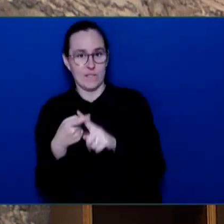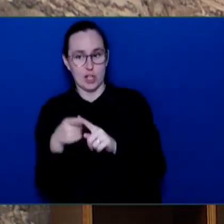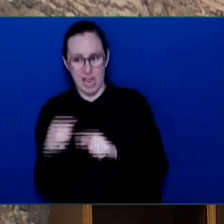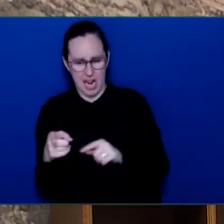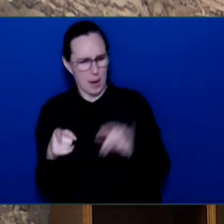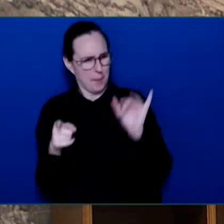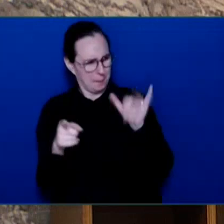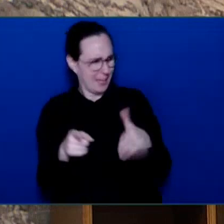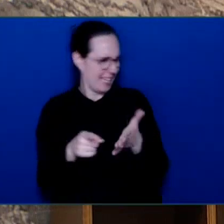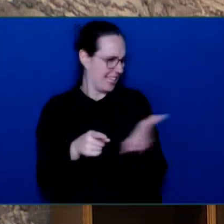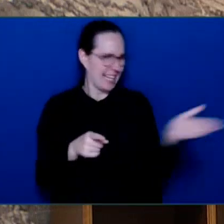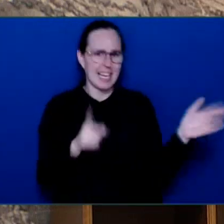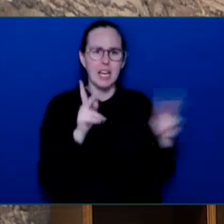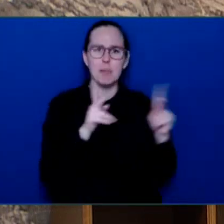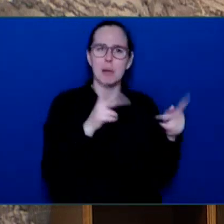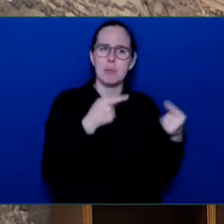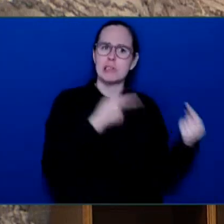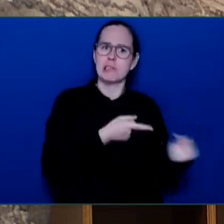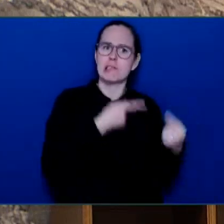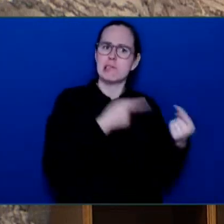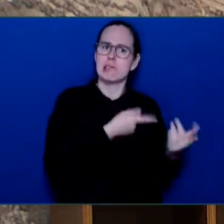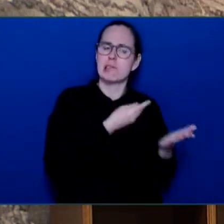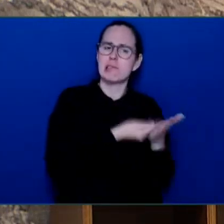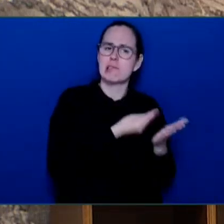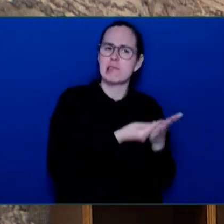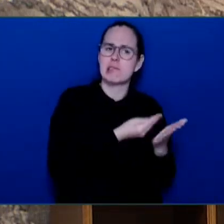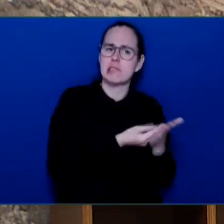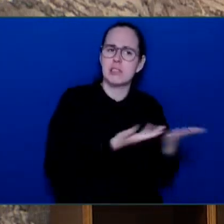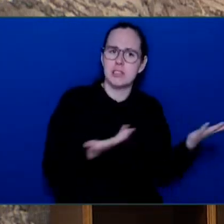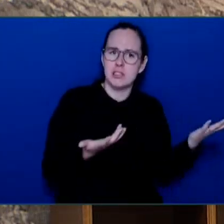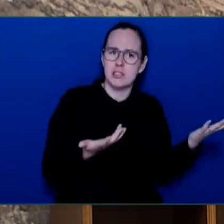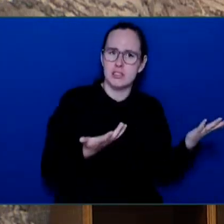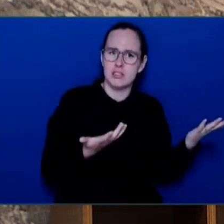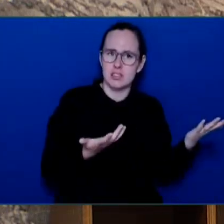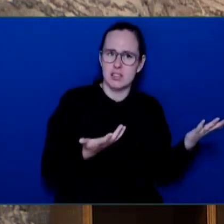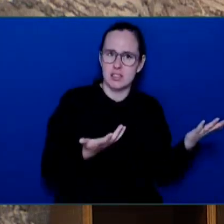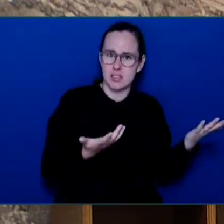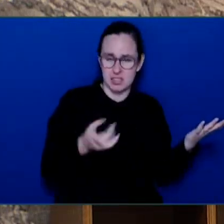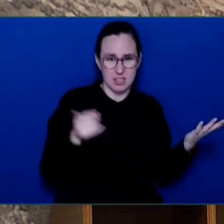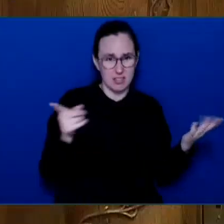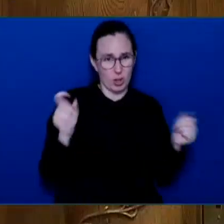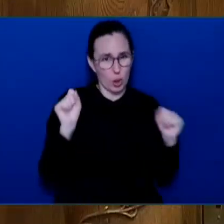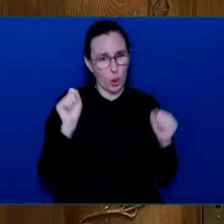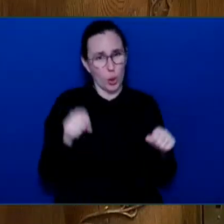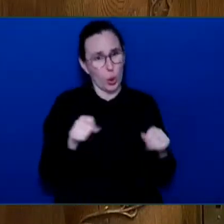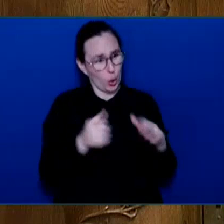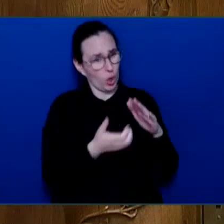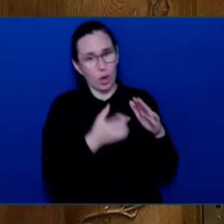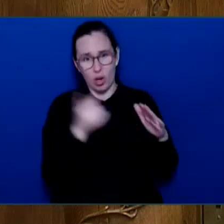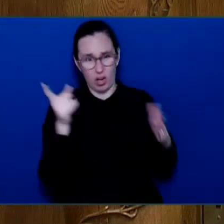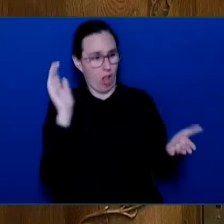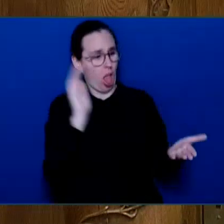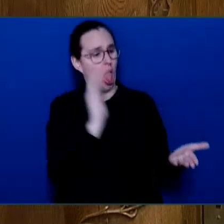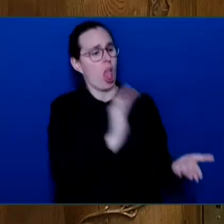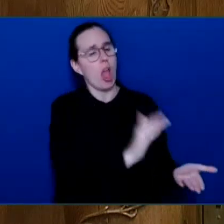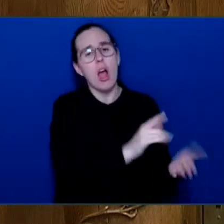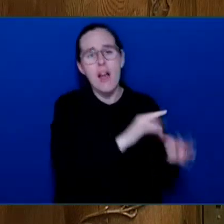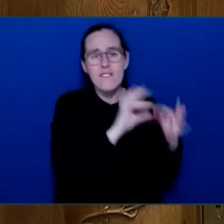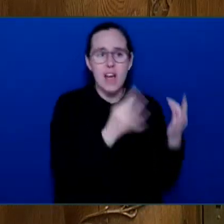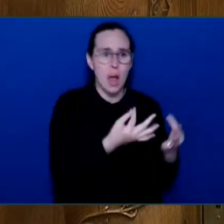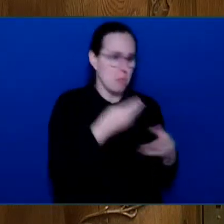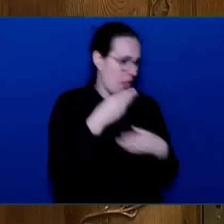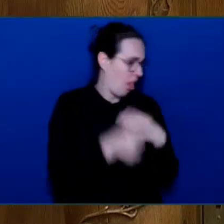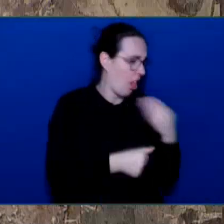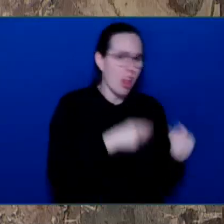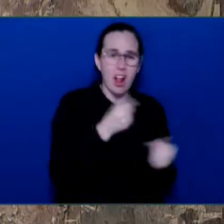who are set to lose $11,000 per family per year? Minister of Environment. Thank